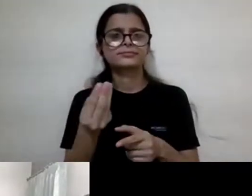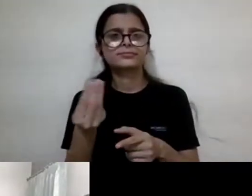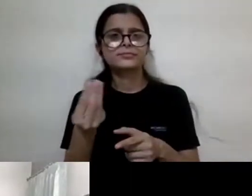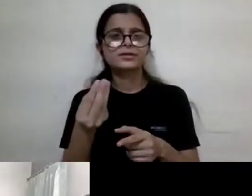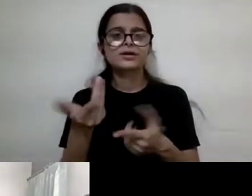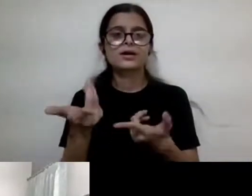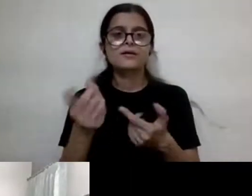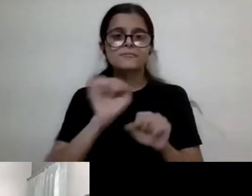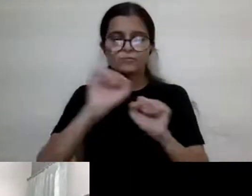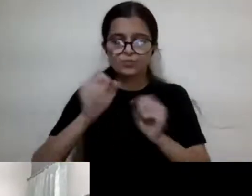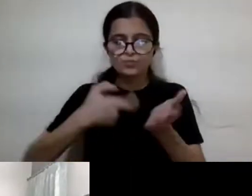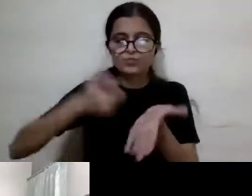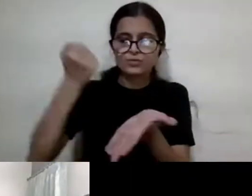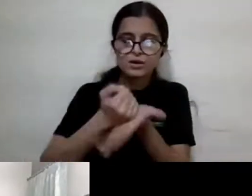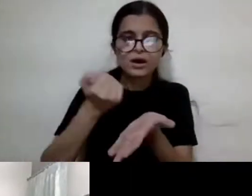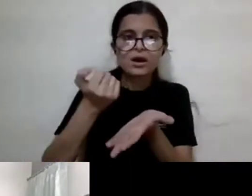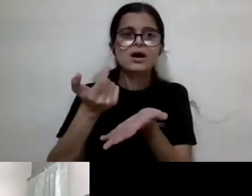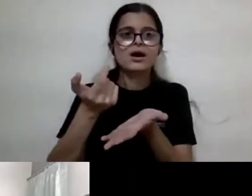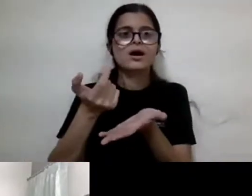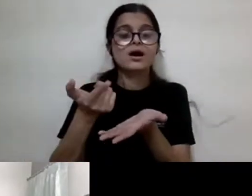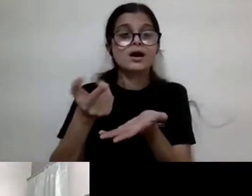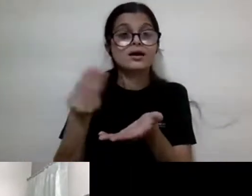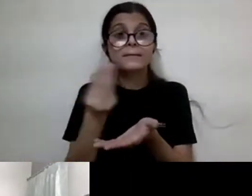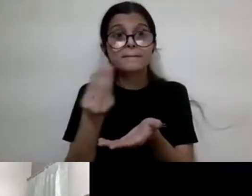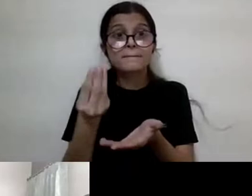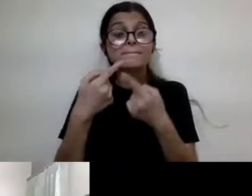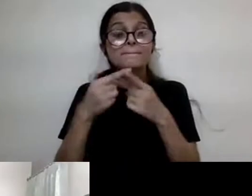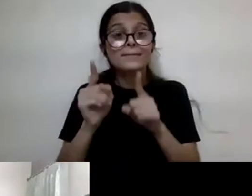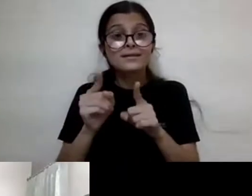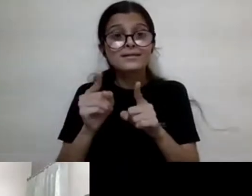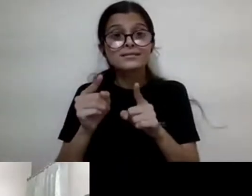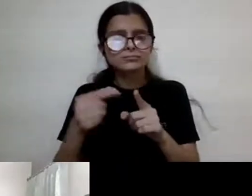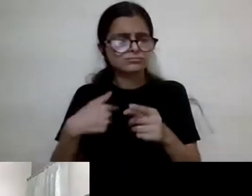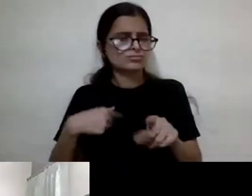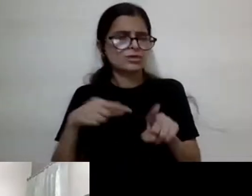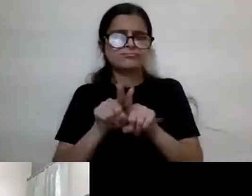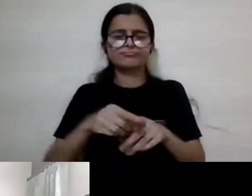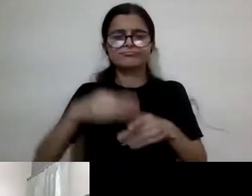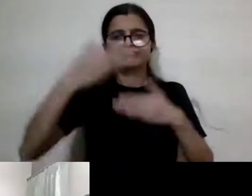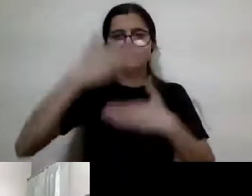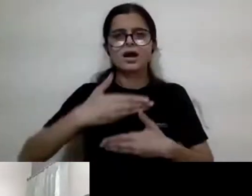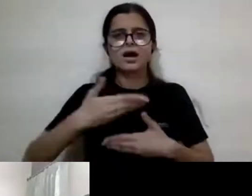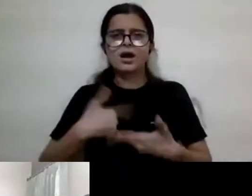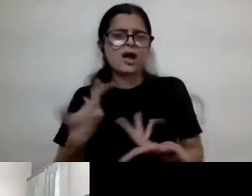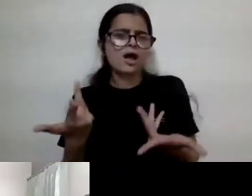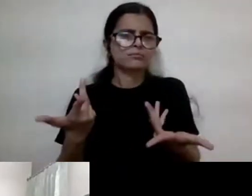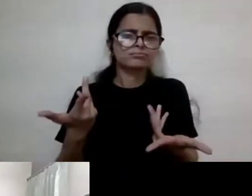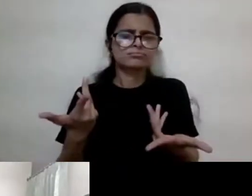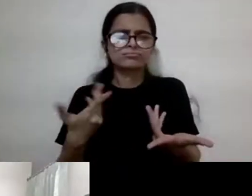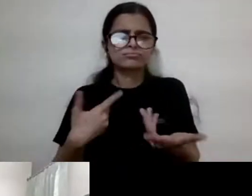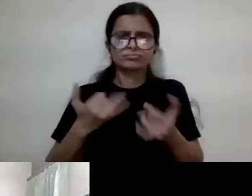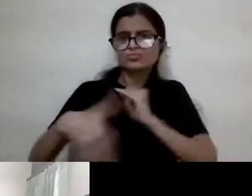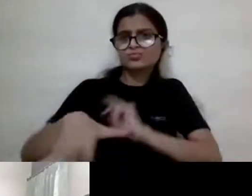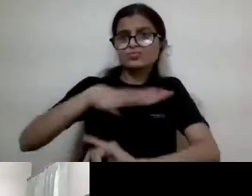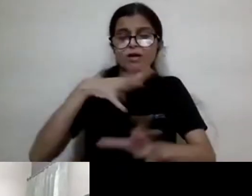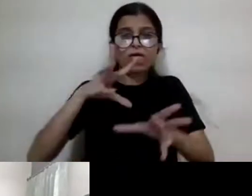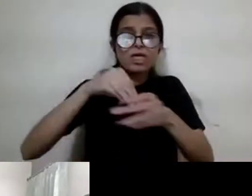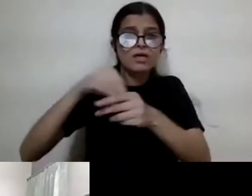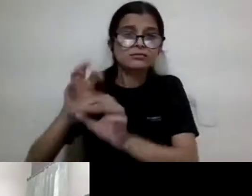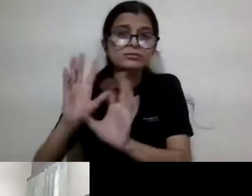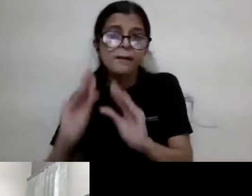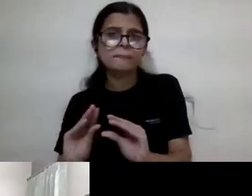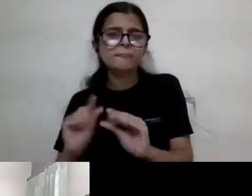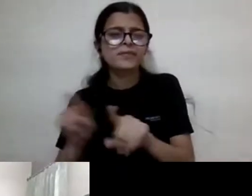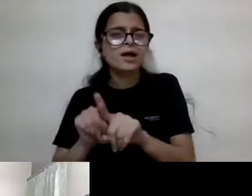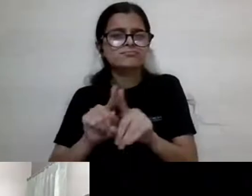that are allowed, but still be shunned, uh, in many contexts, socially, um, that